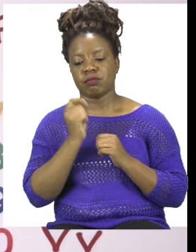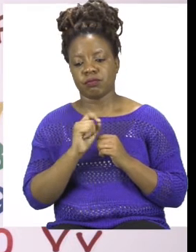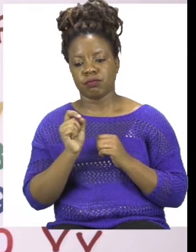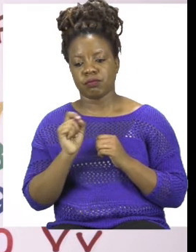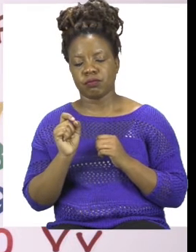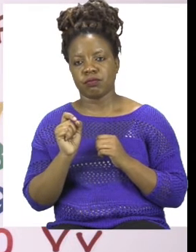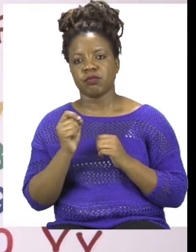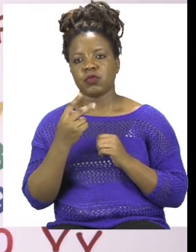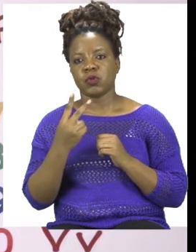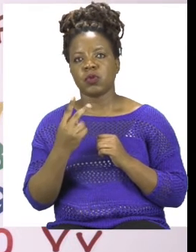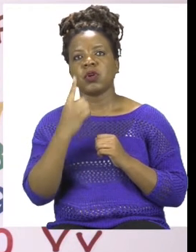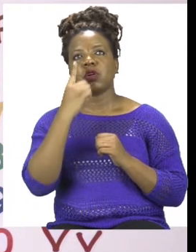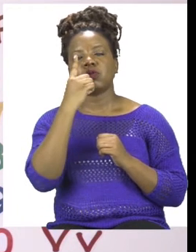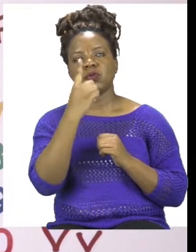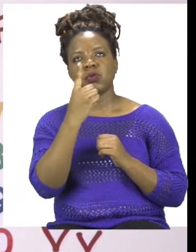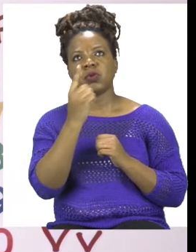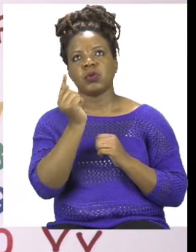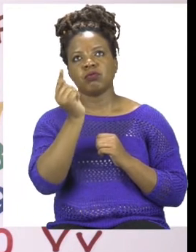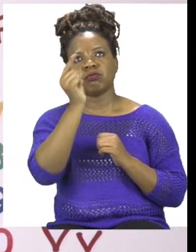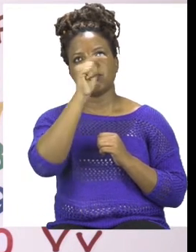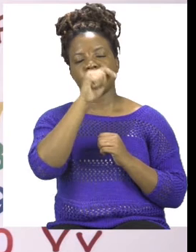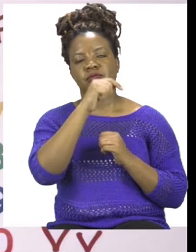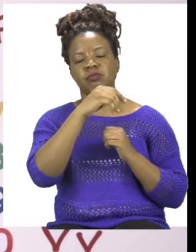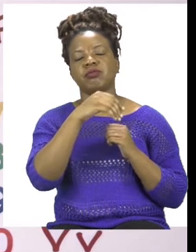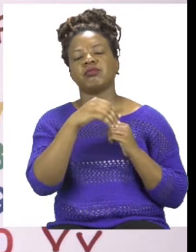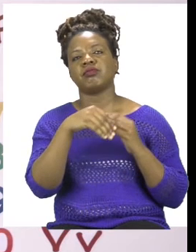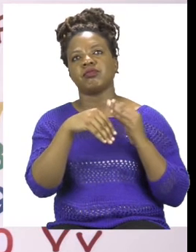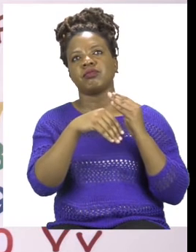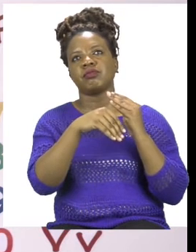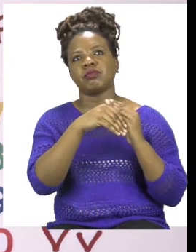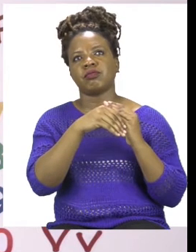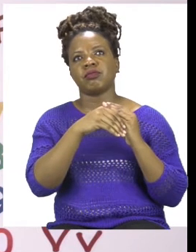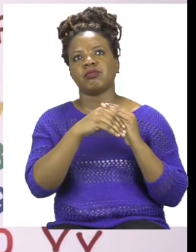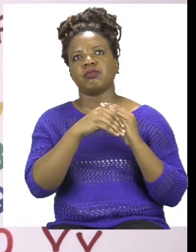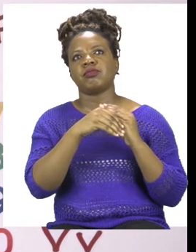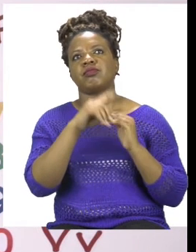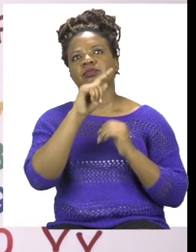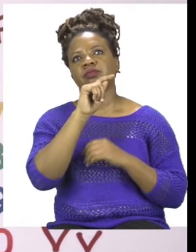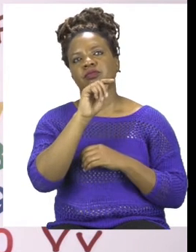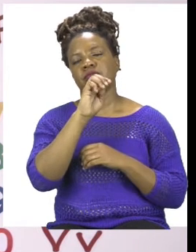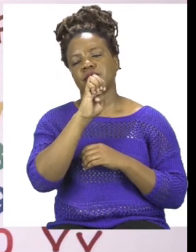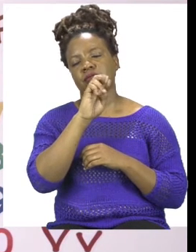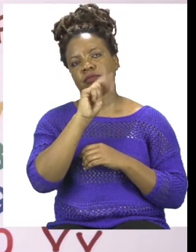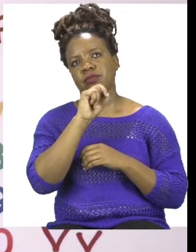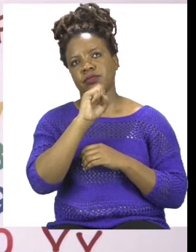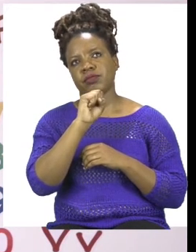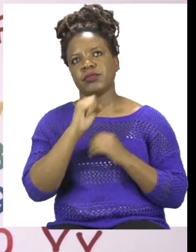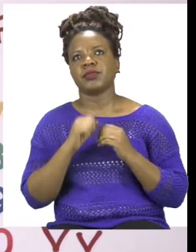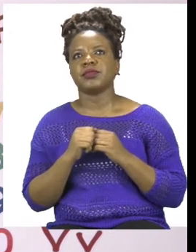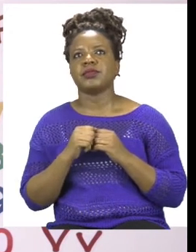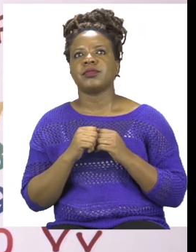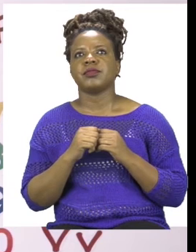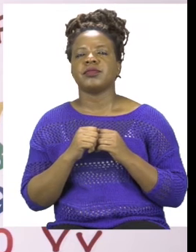you take the 1 and add it? Mr. Tens will say okay Mrs. Units I will take